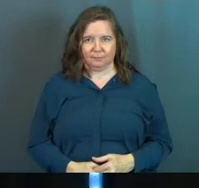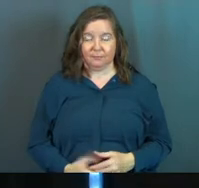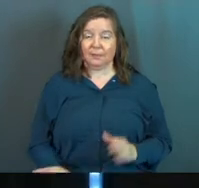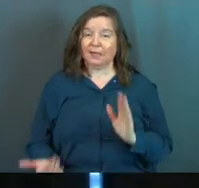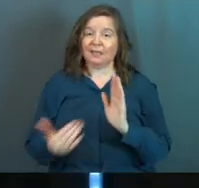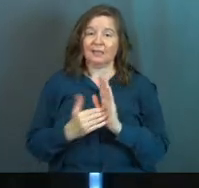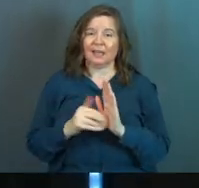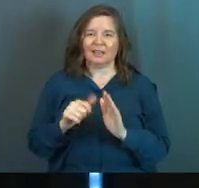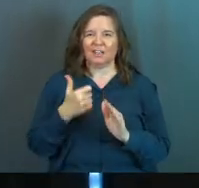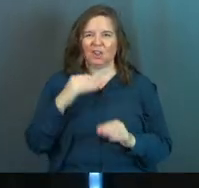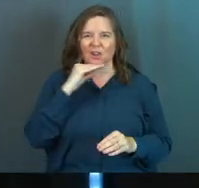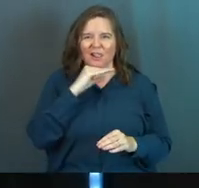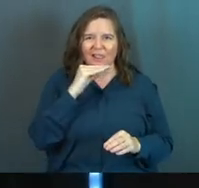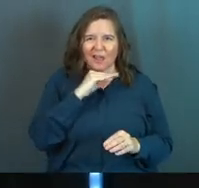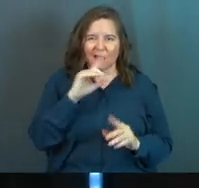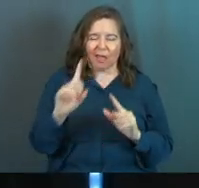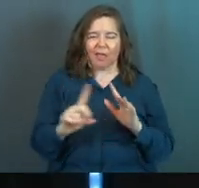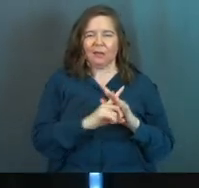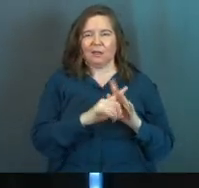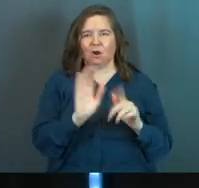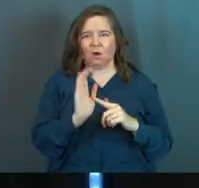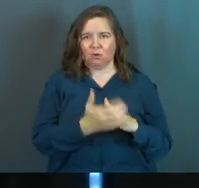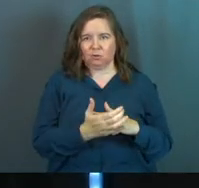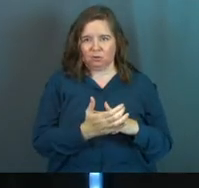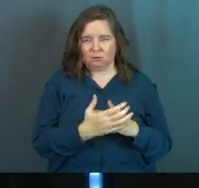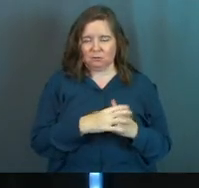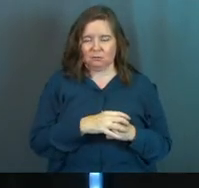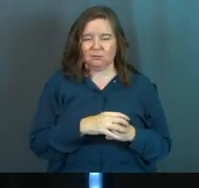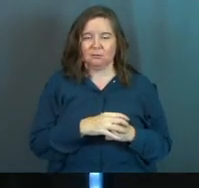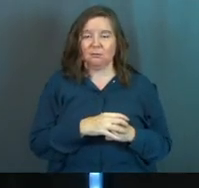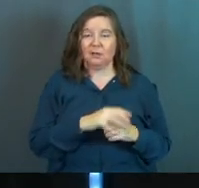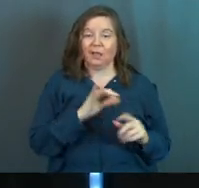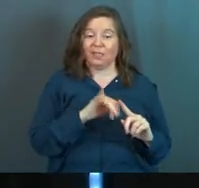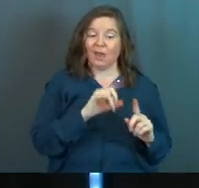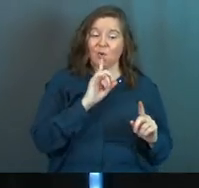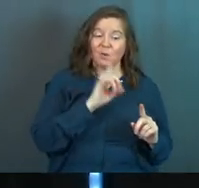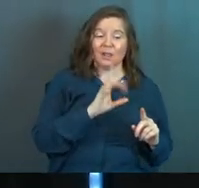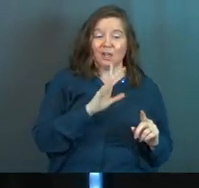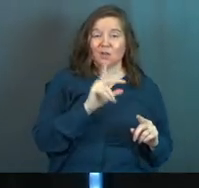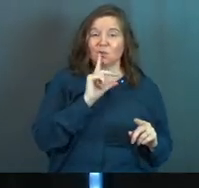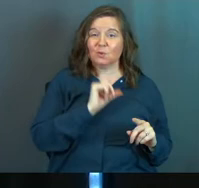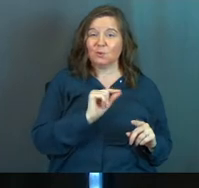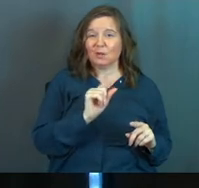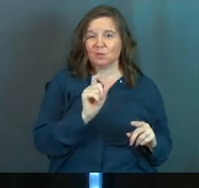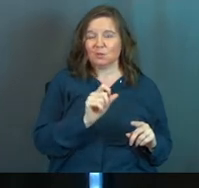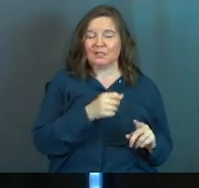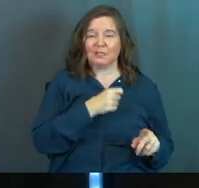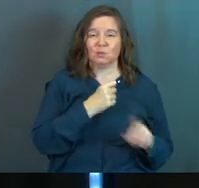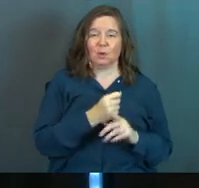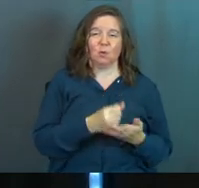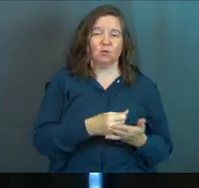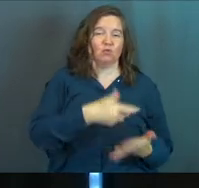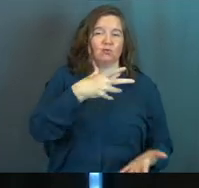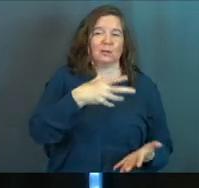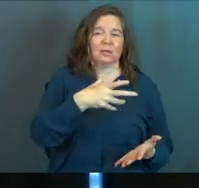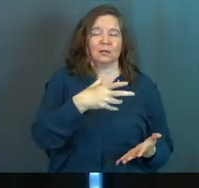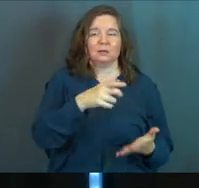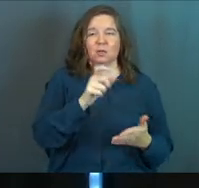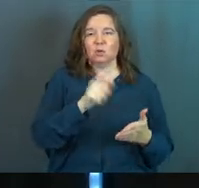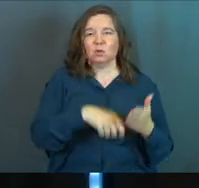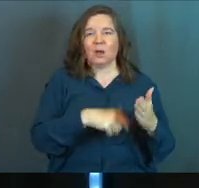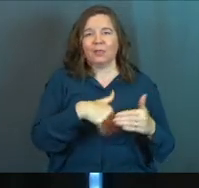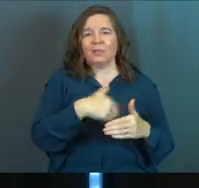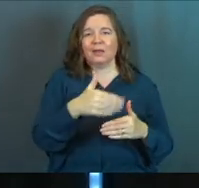Again, it's another lie that's kind of there in our culture. Is that really in your 20s, you need to hit it big and you need to write